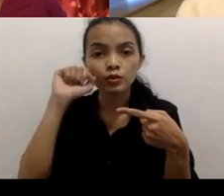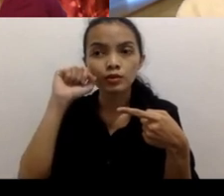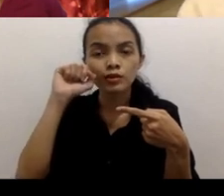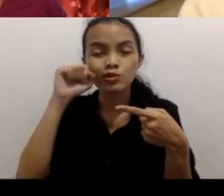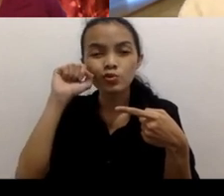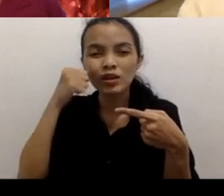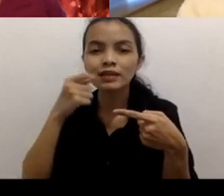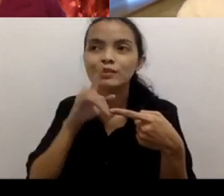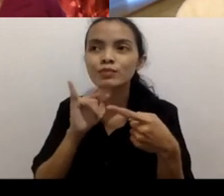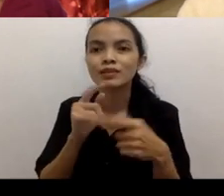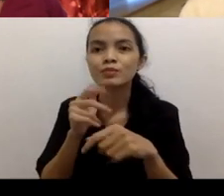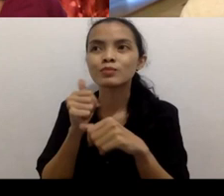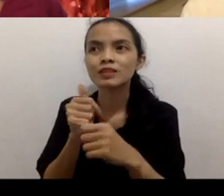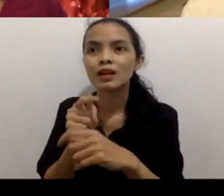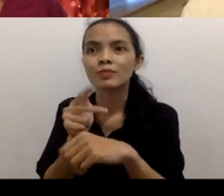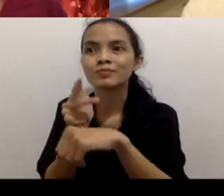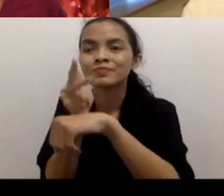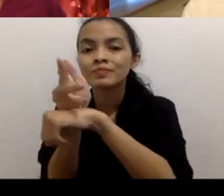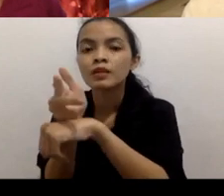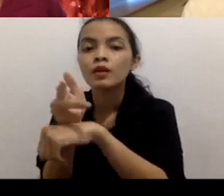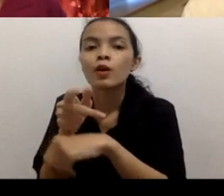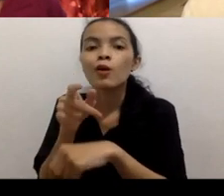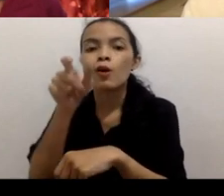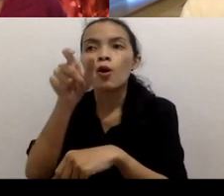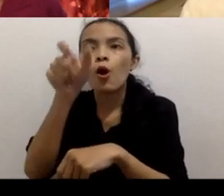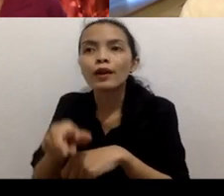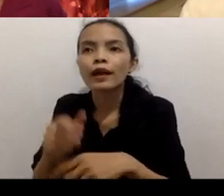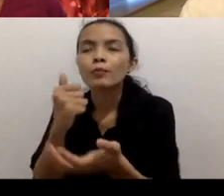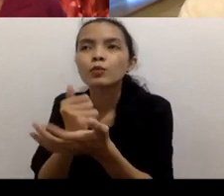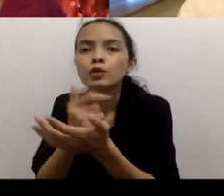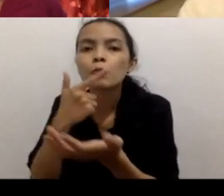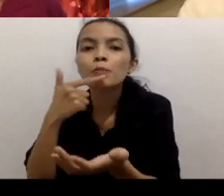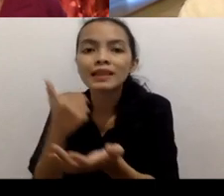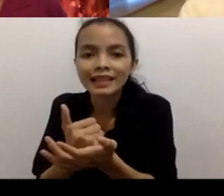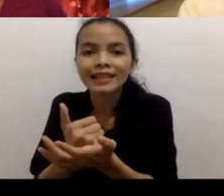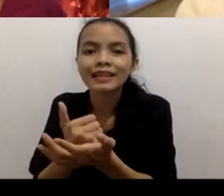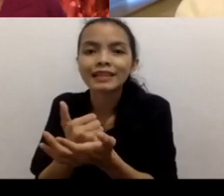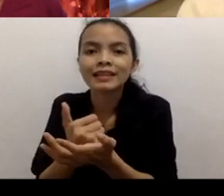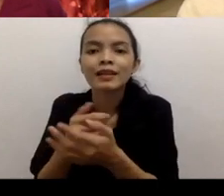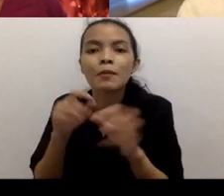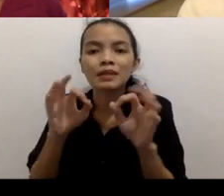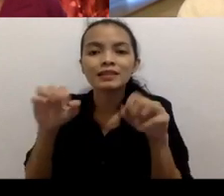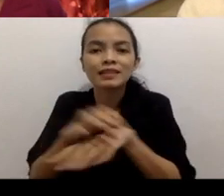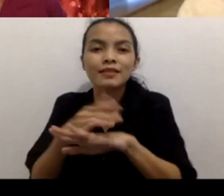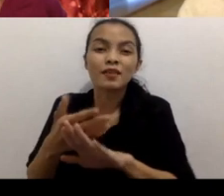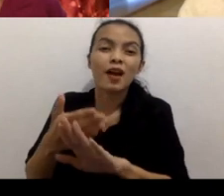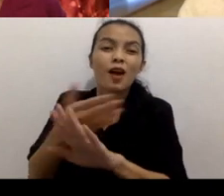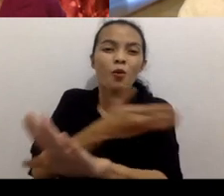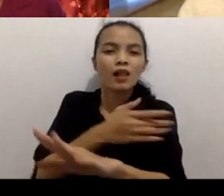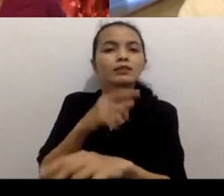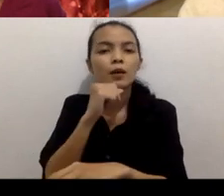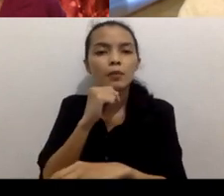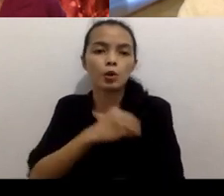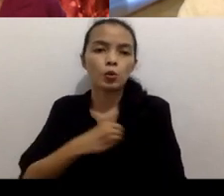of the you know early patients and basically it's it will be difficult to track the the earliest outbreak of uh